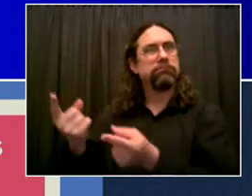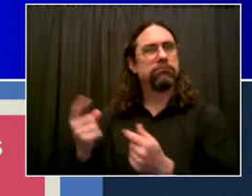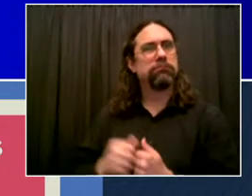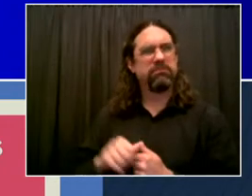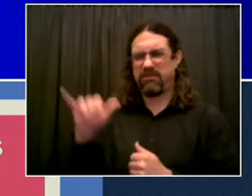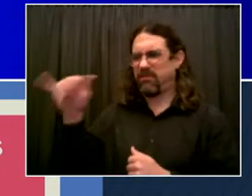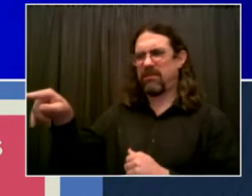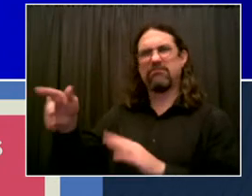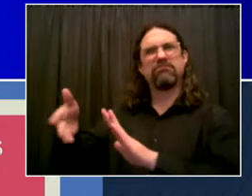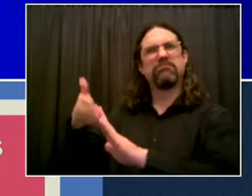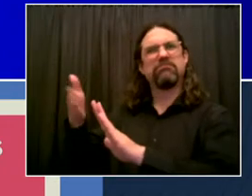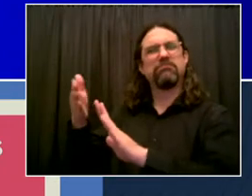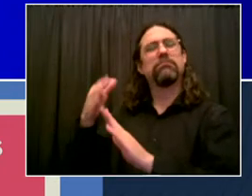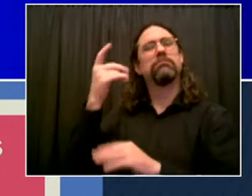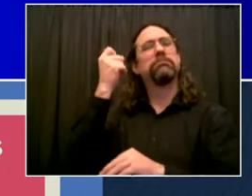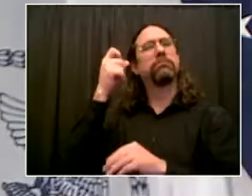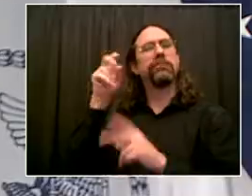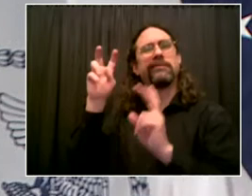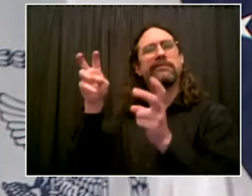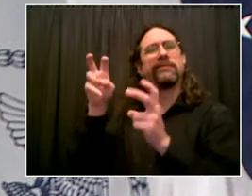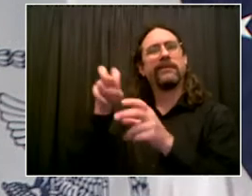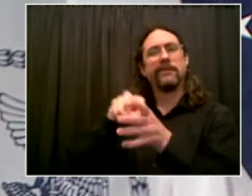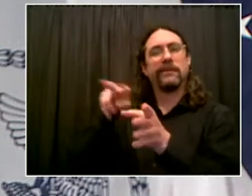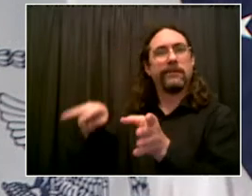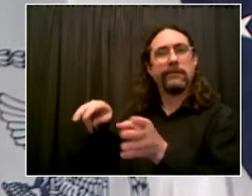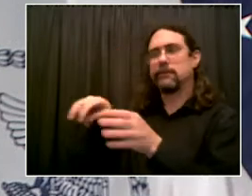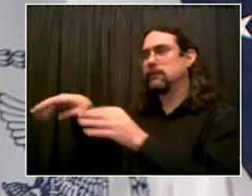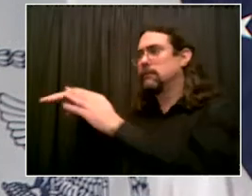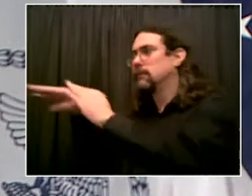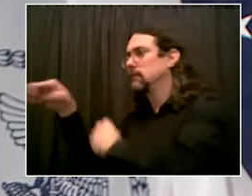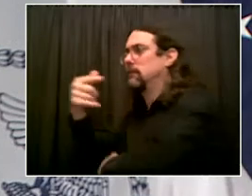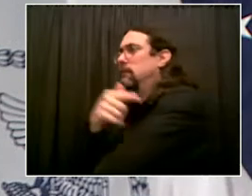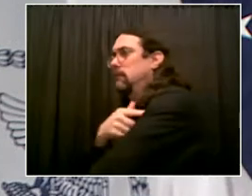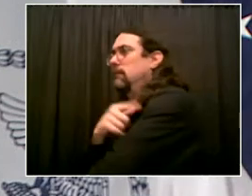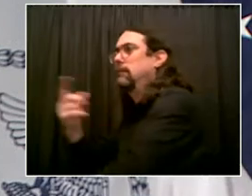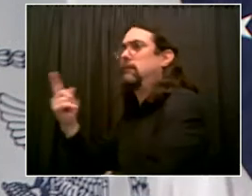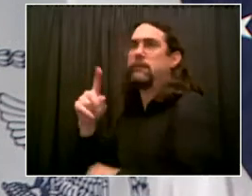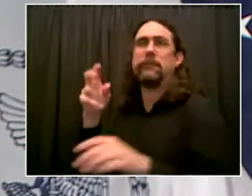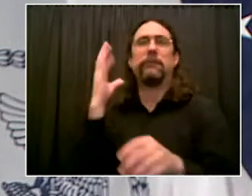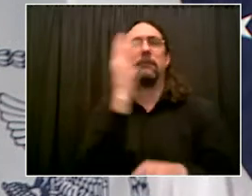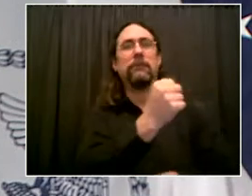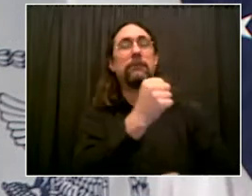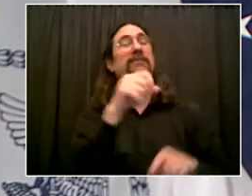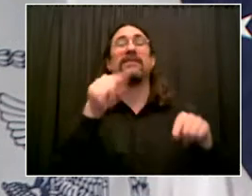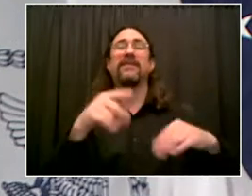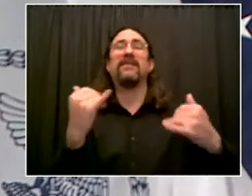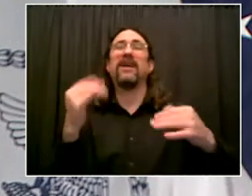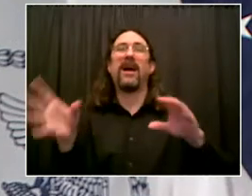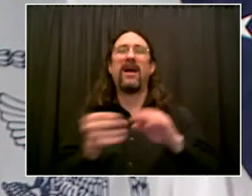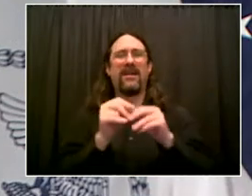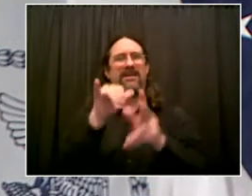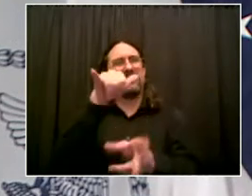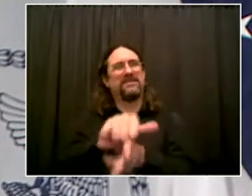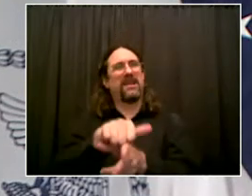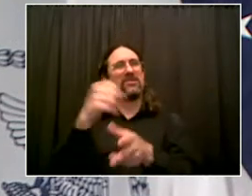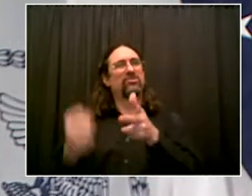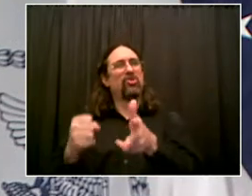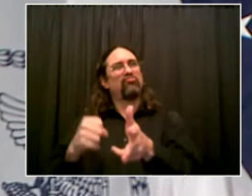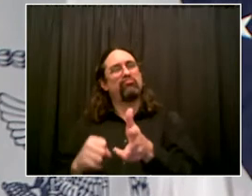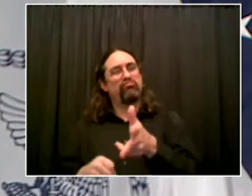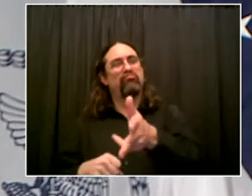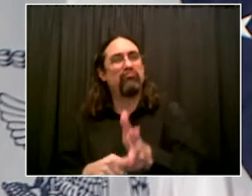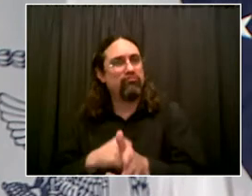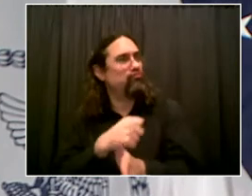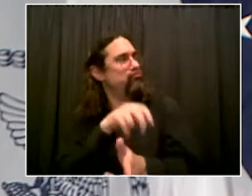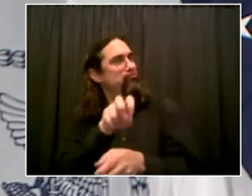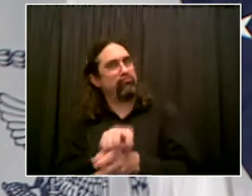place to get vaccinated and help protect yourself, your family, and your whole city. All right, now let's talk about this